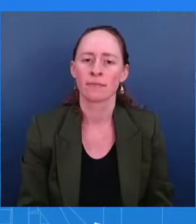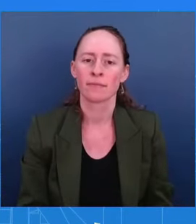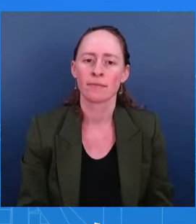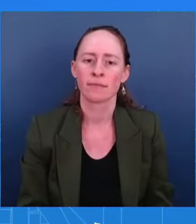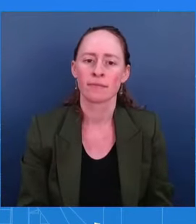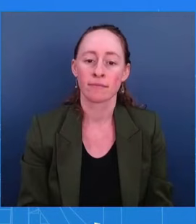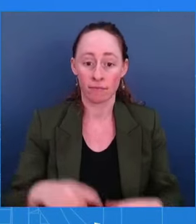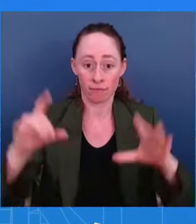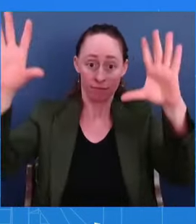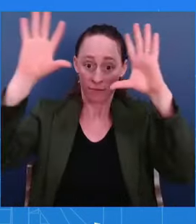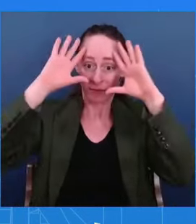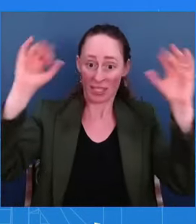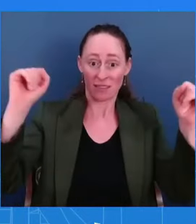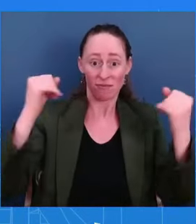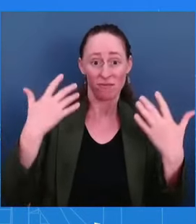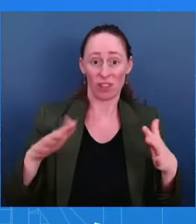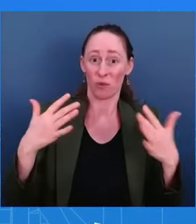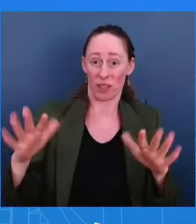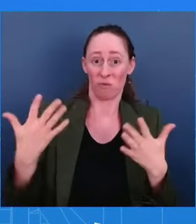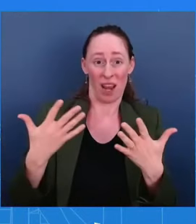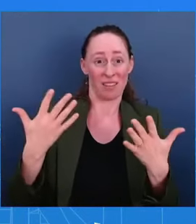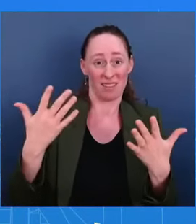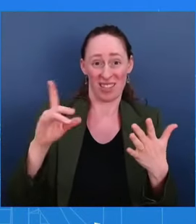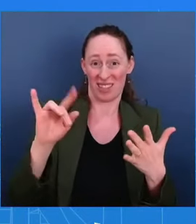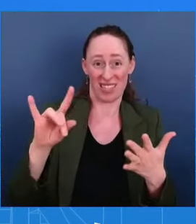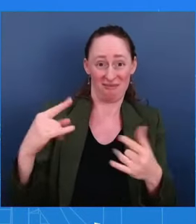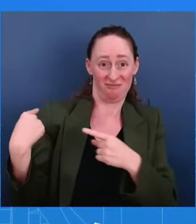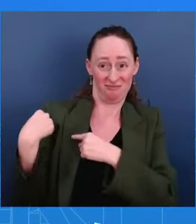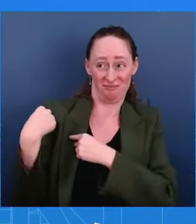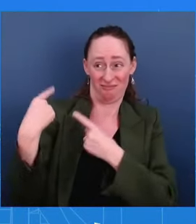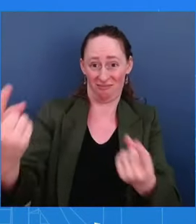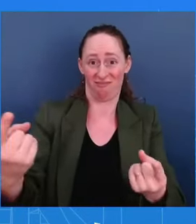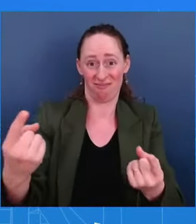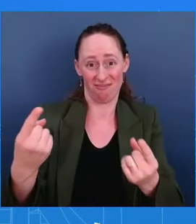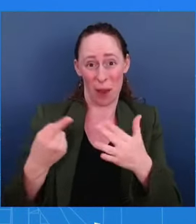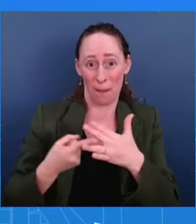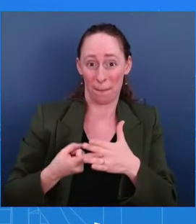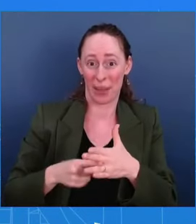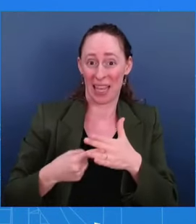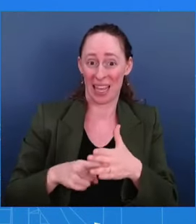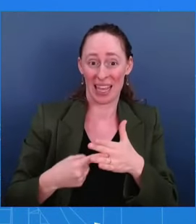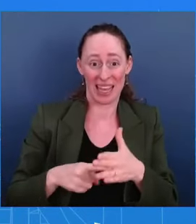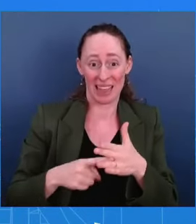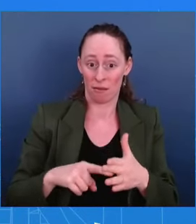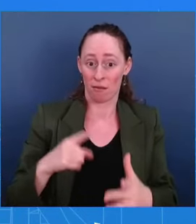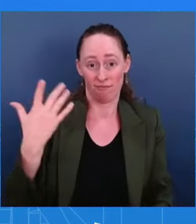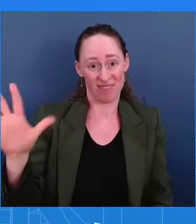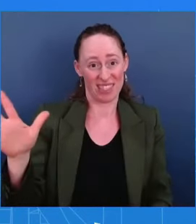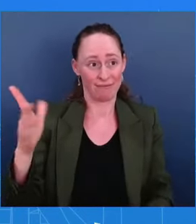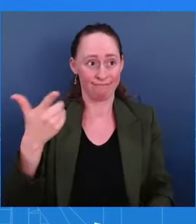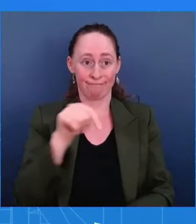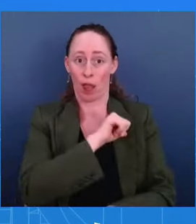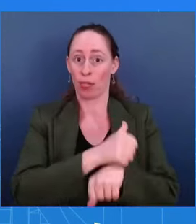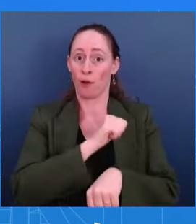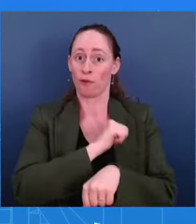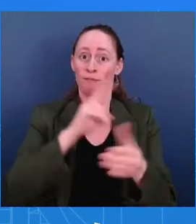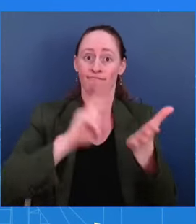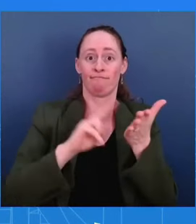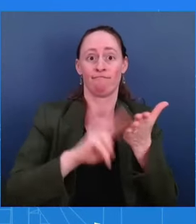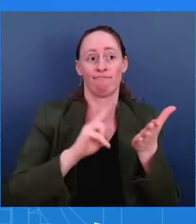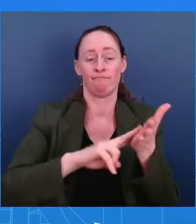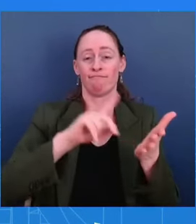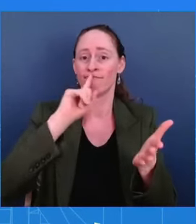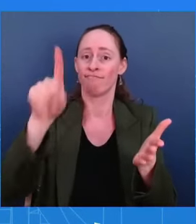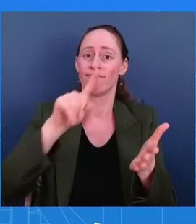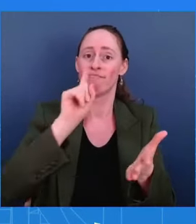dozen actions that he's taken, executive actions that he's taken, that is showing Americans that this is an